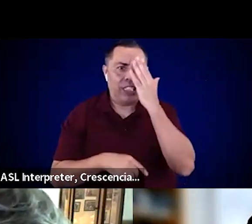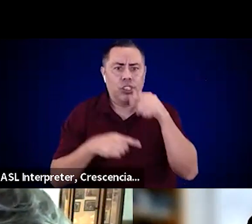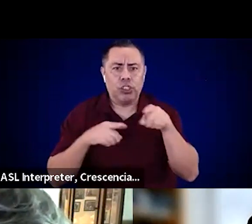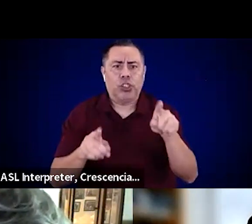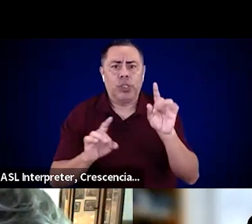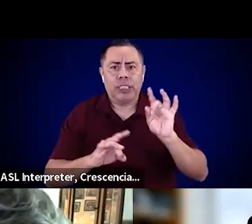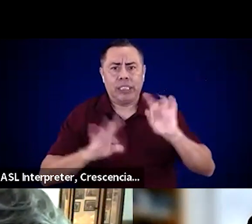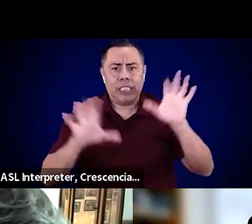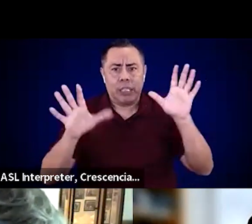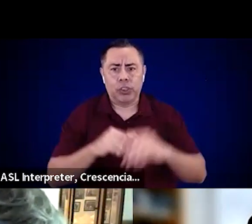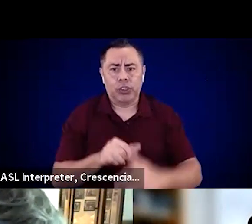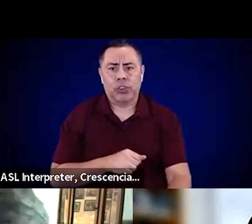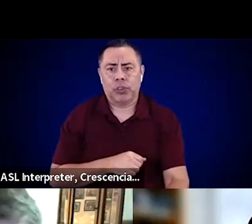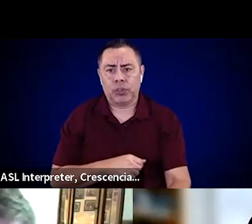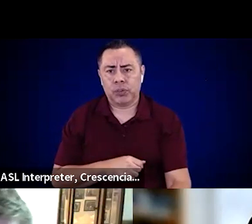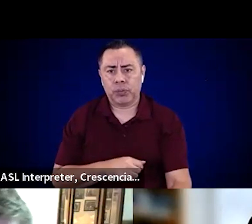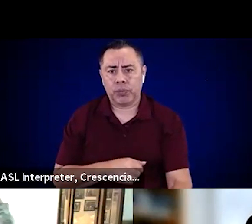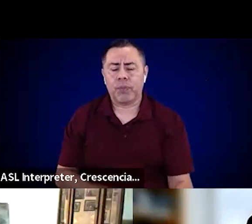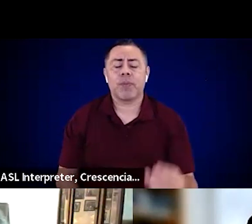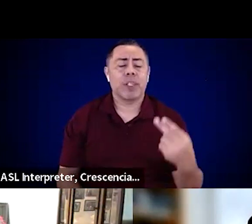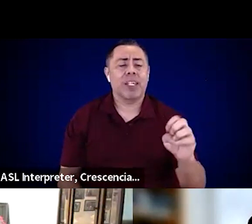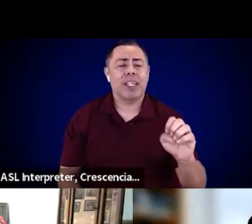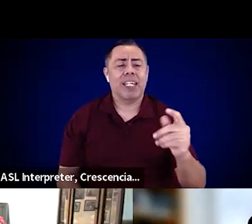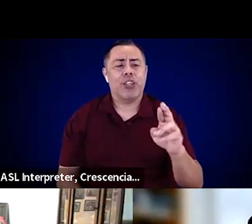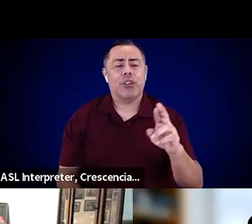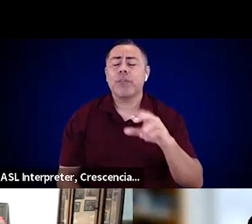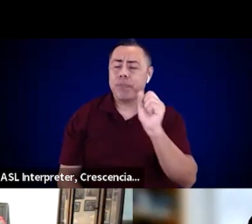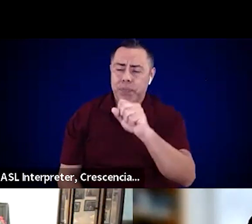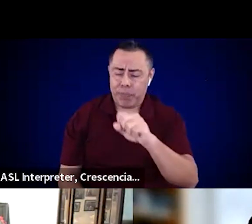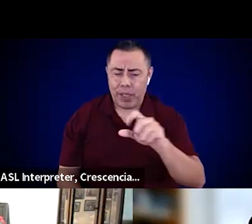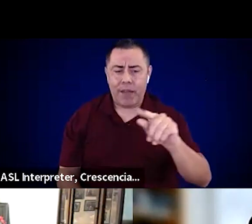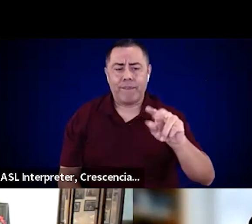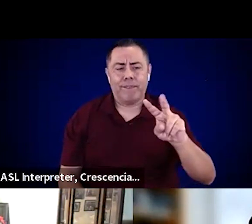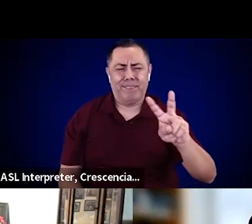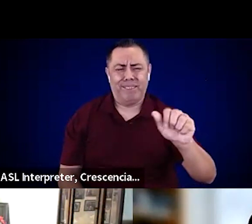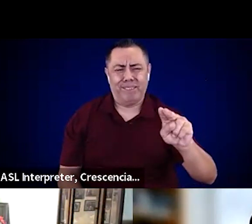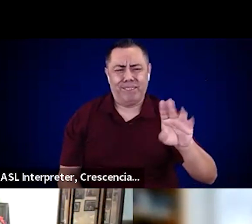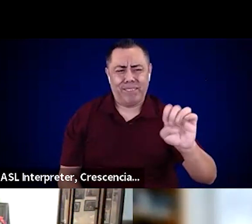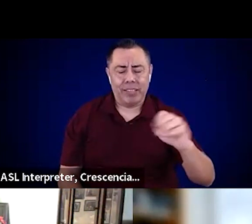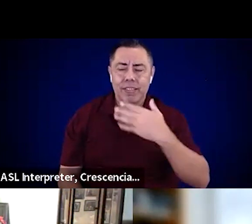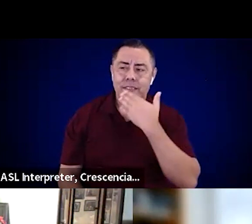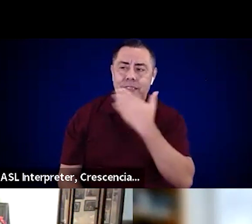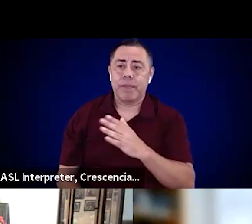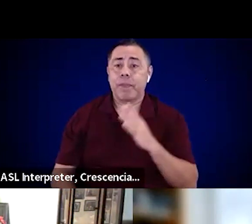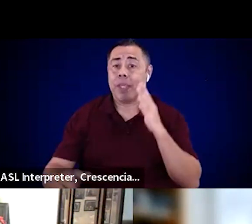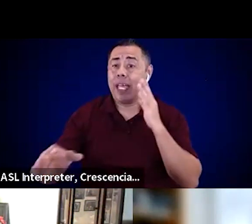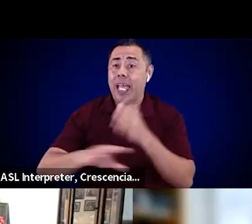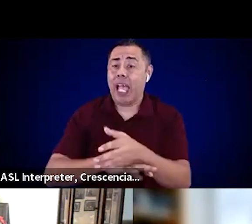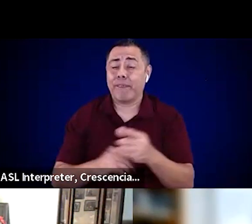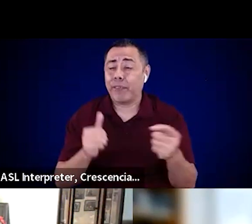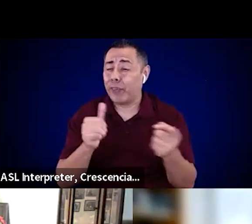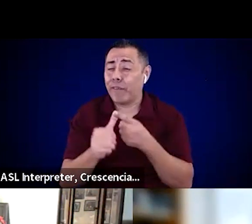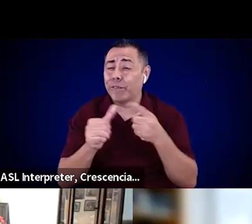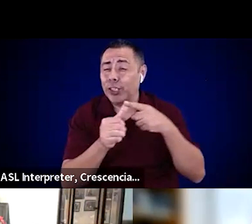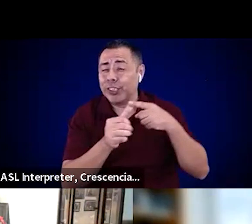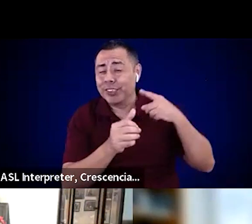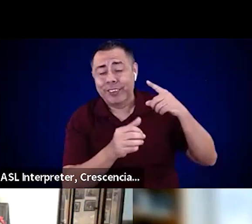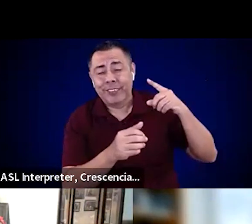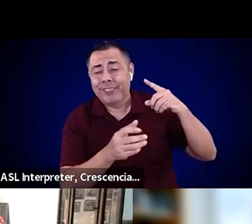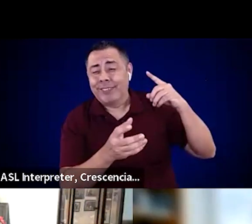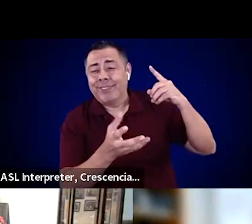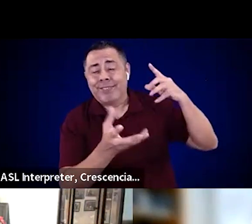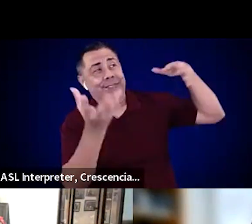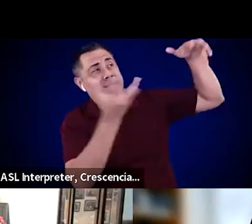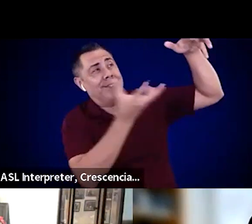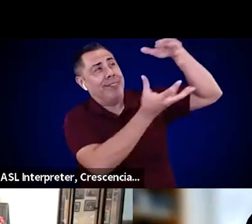Yeah, absolutely, Vance. Thank you. You know, after our first big atmospheric river event that, you know, I discussed earlier